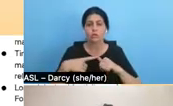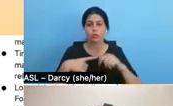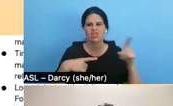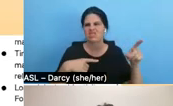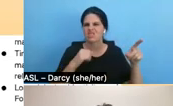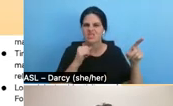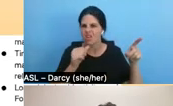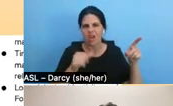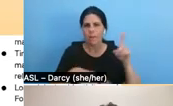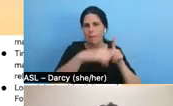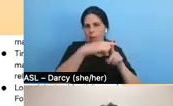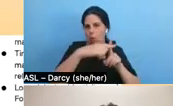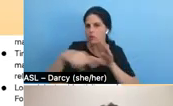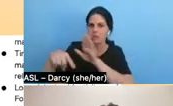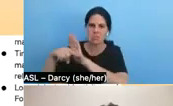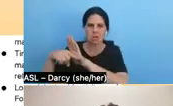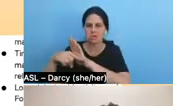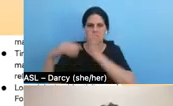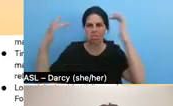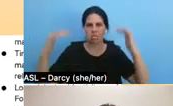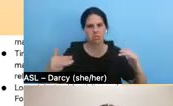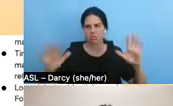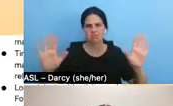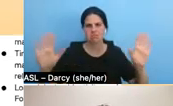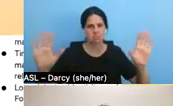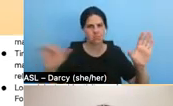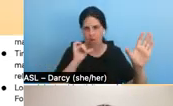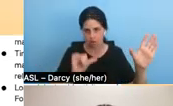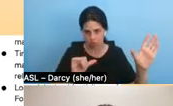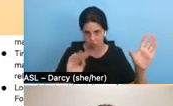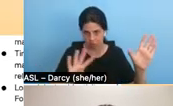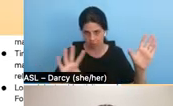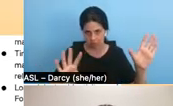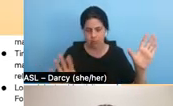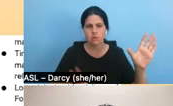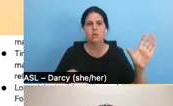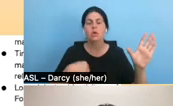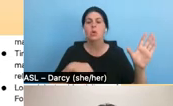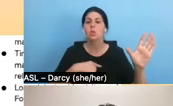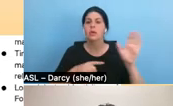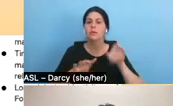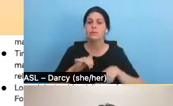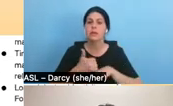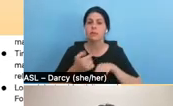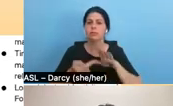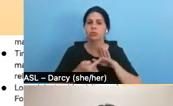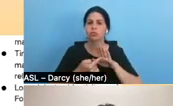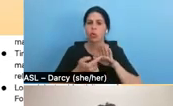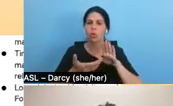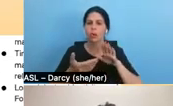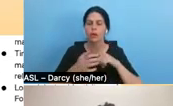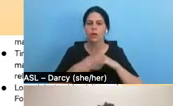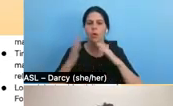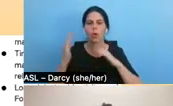pros and cons document to be super clear. What we've assembled for you here is we hope it's a way of